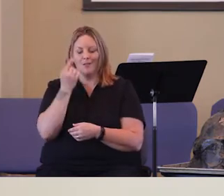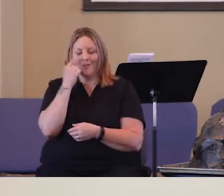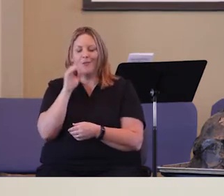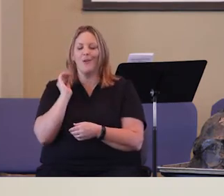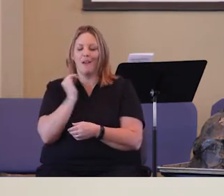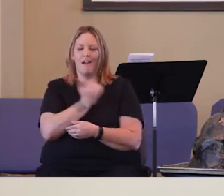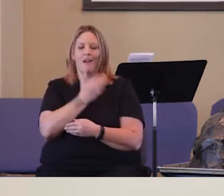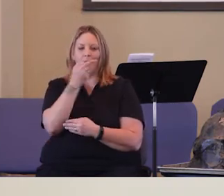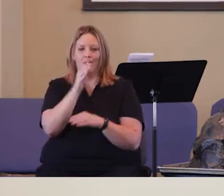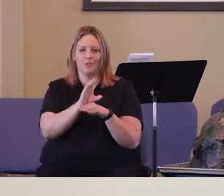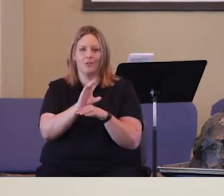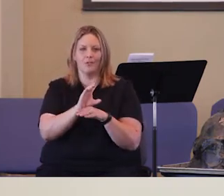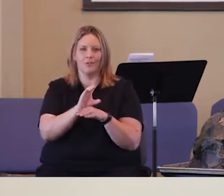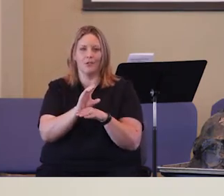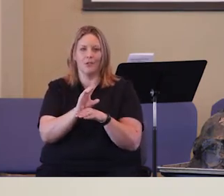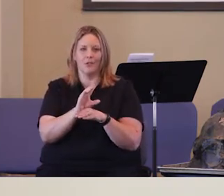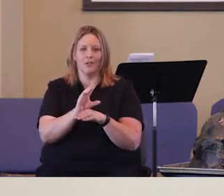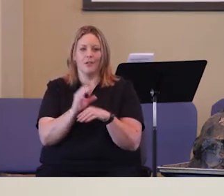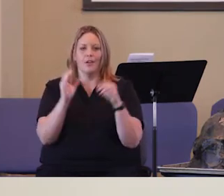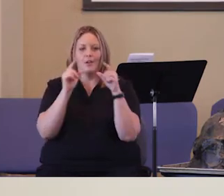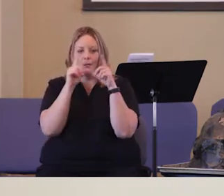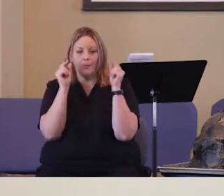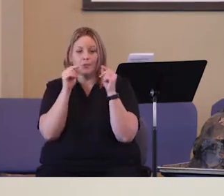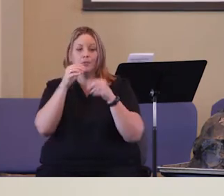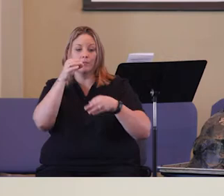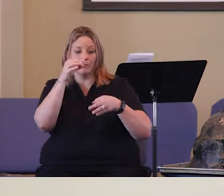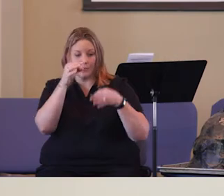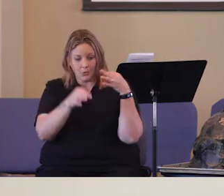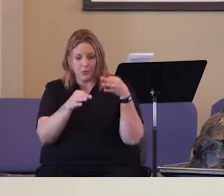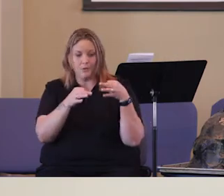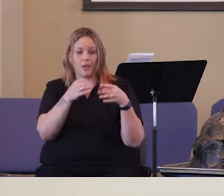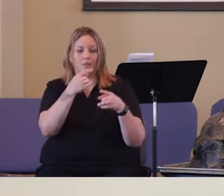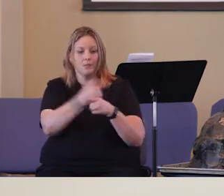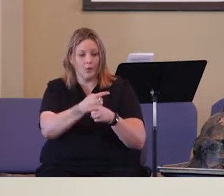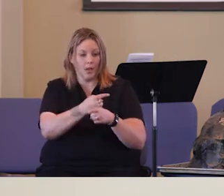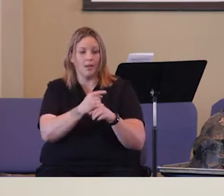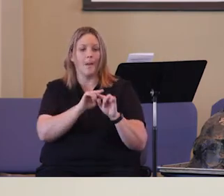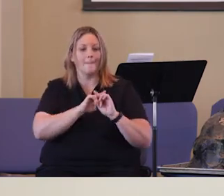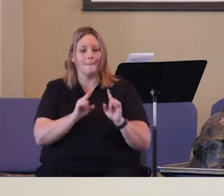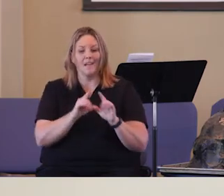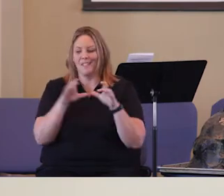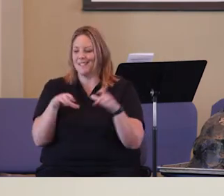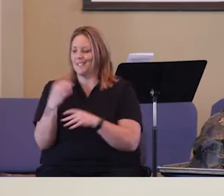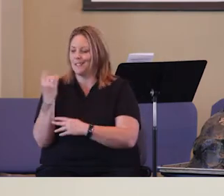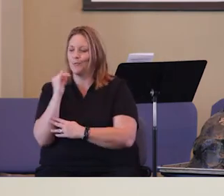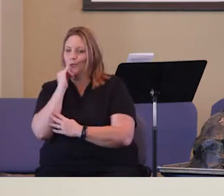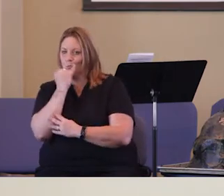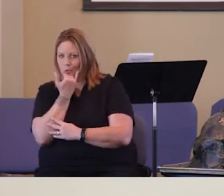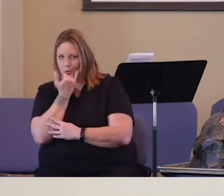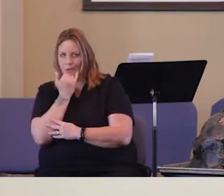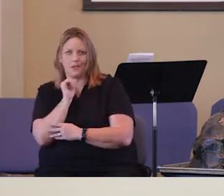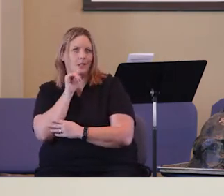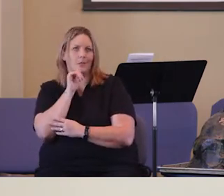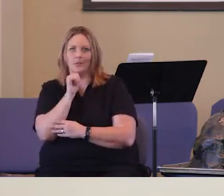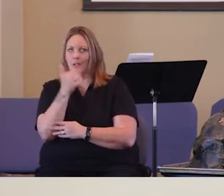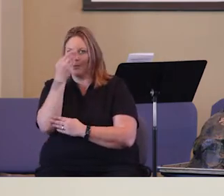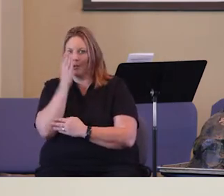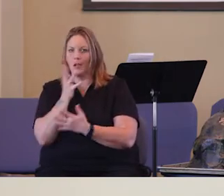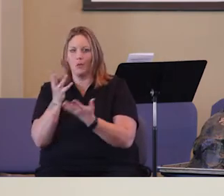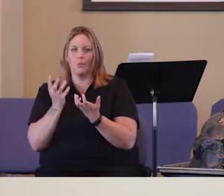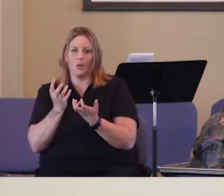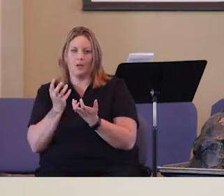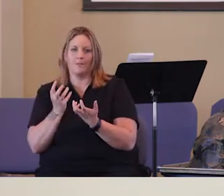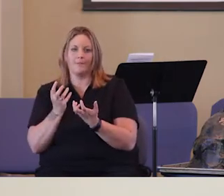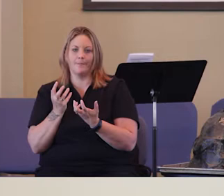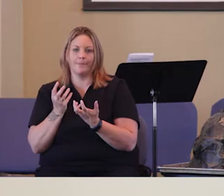in Moses' time? Moses was justified, but he did something that was definitely wrong. It